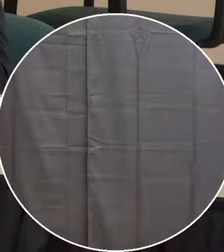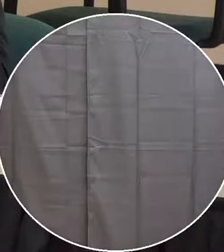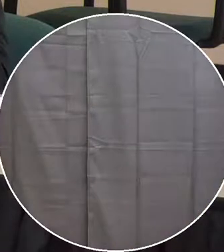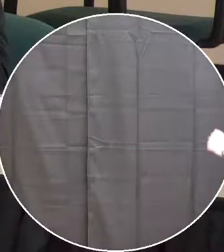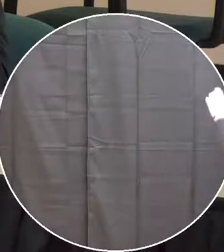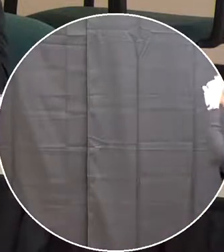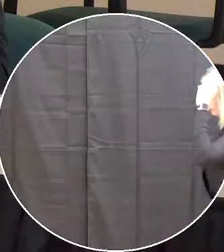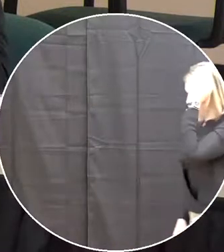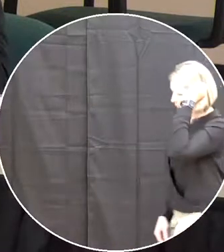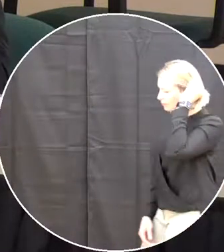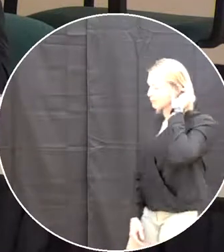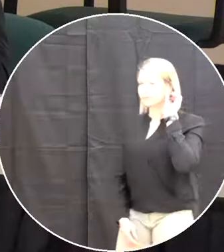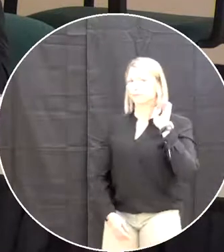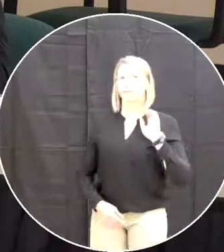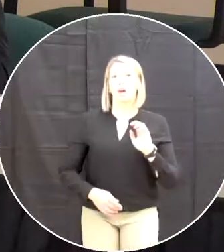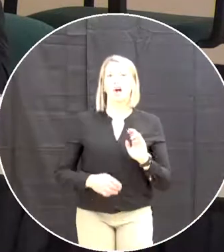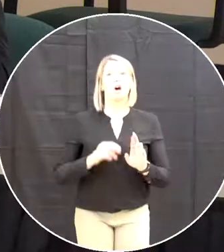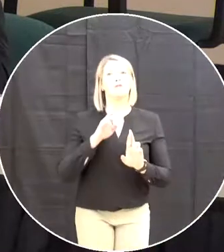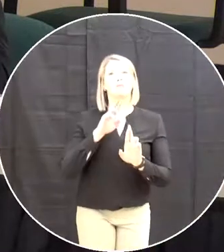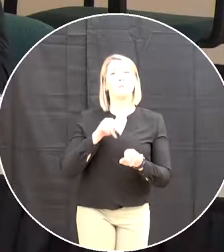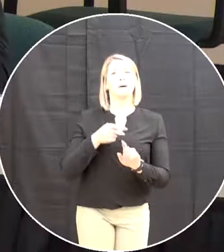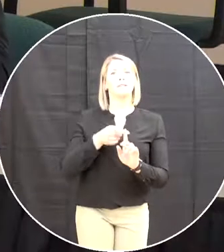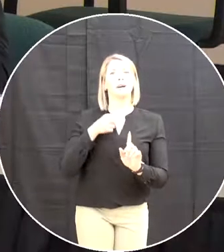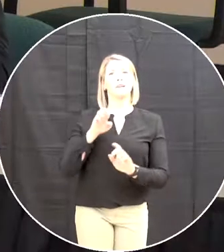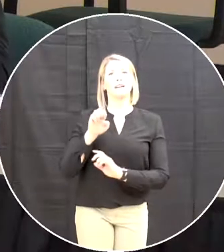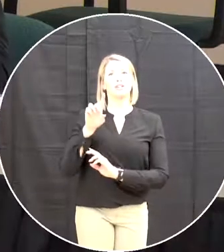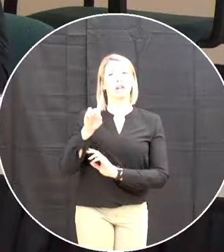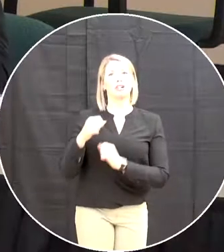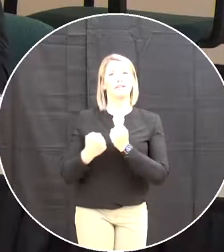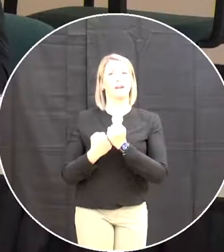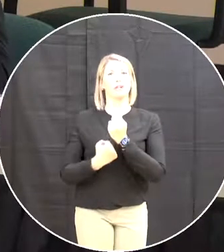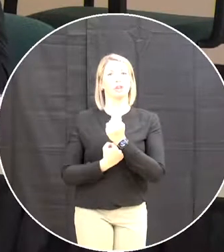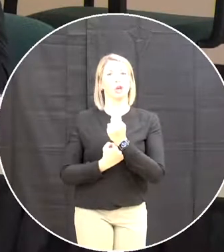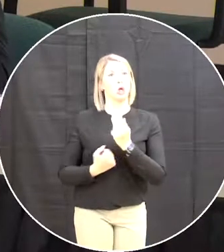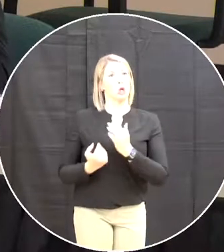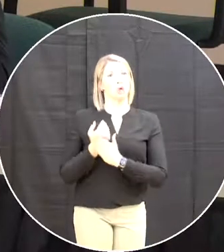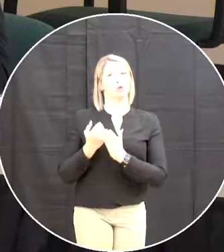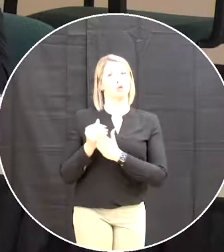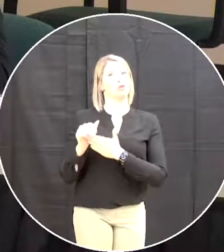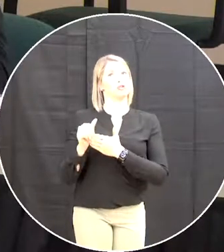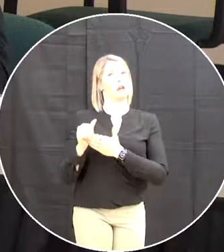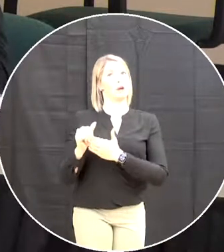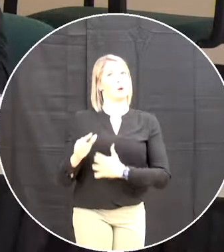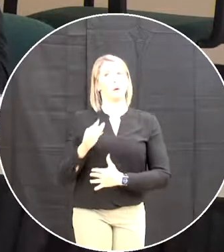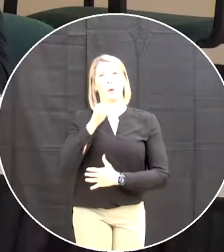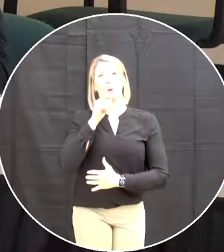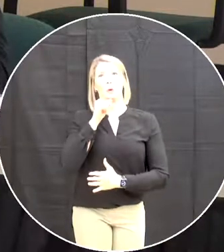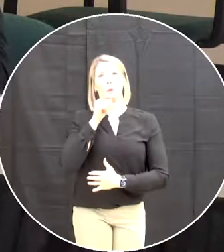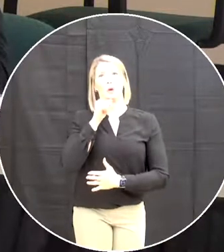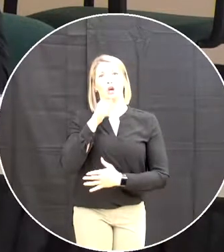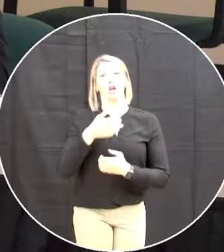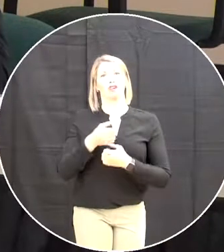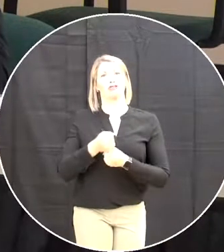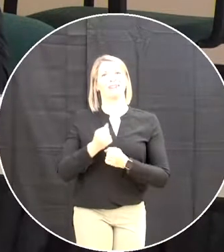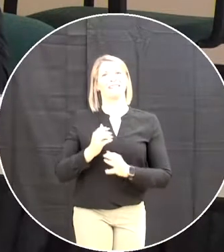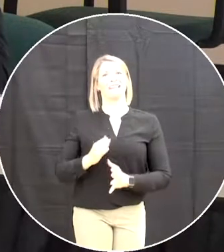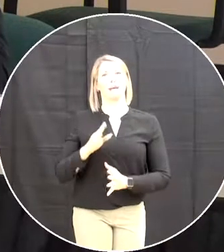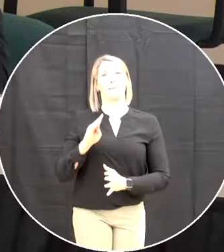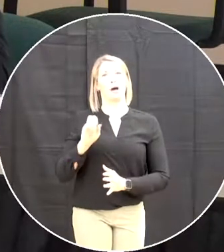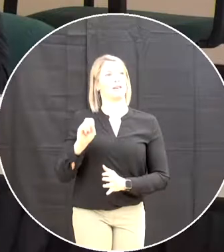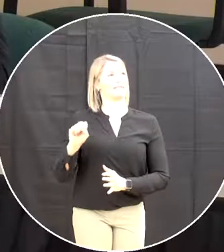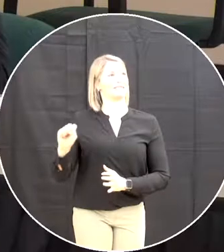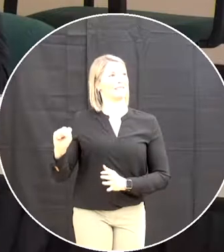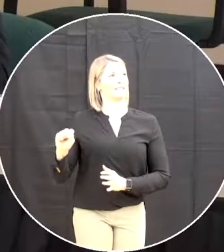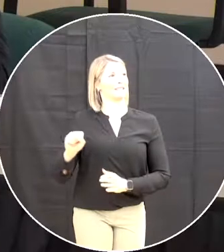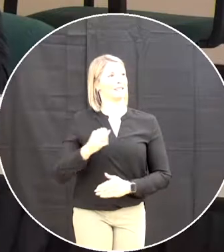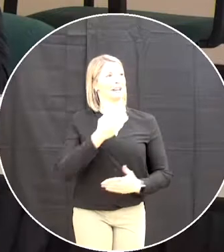and it's going to be presented by our newly minted chair trustee butt thank